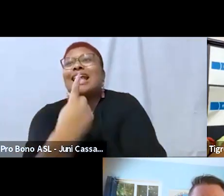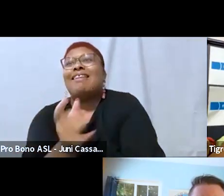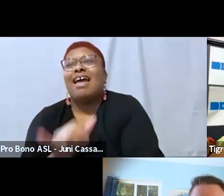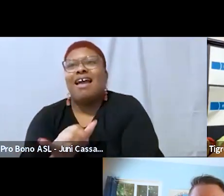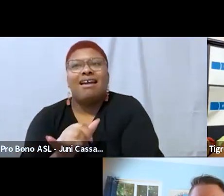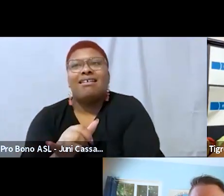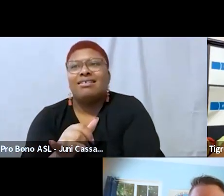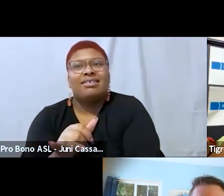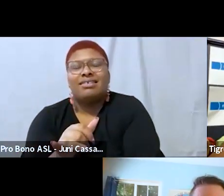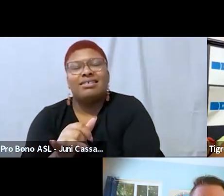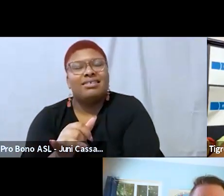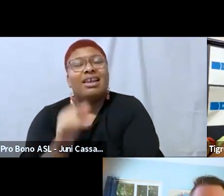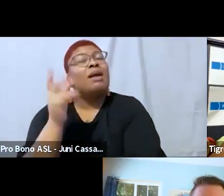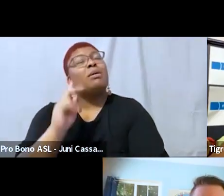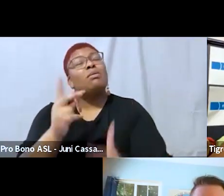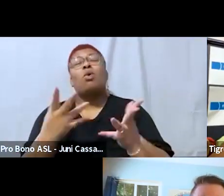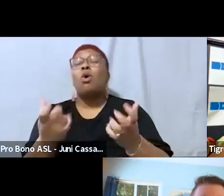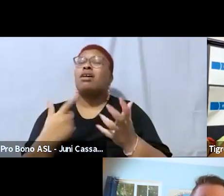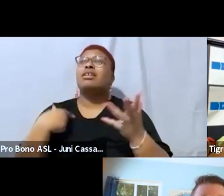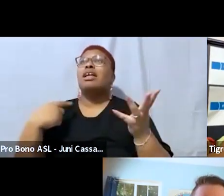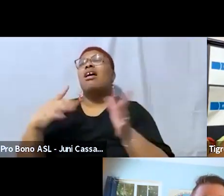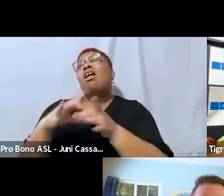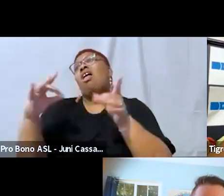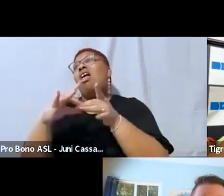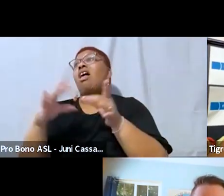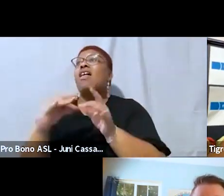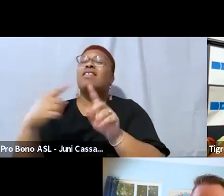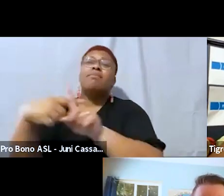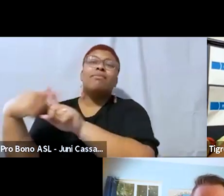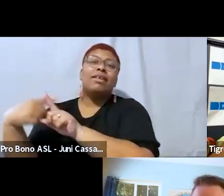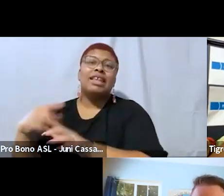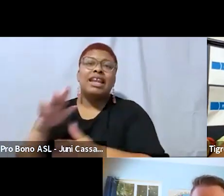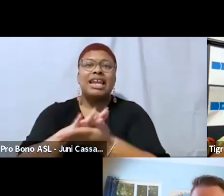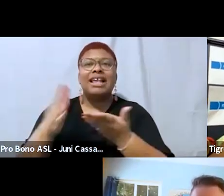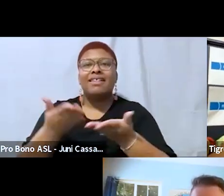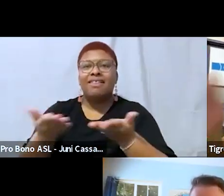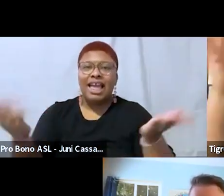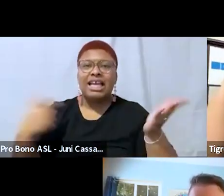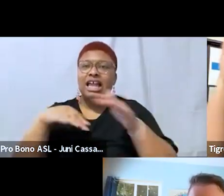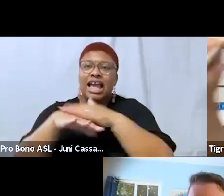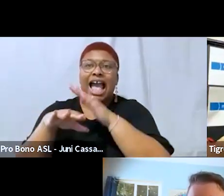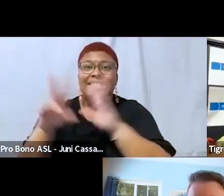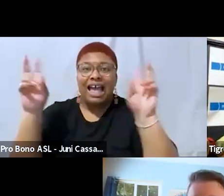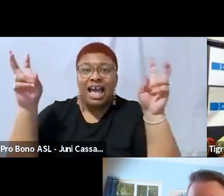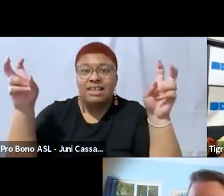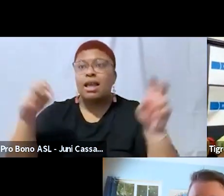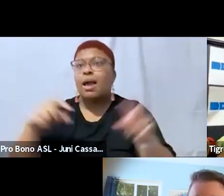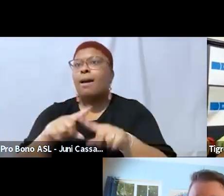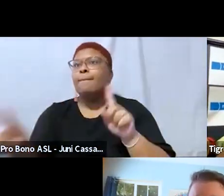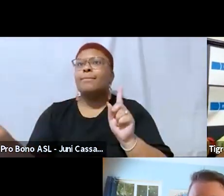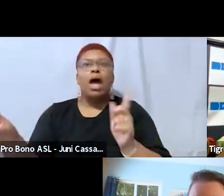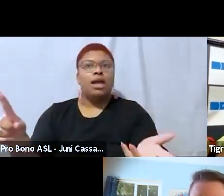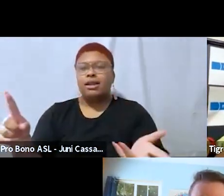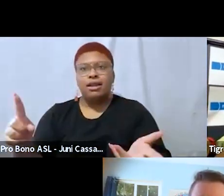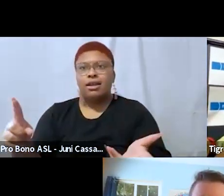badly to perform i'm sorry y it's like i'm preaching but people people people want so badly to perform and they want so badly